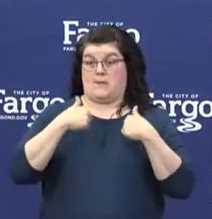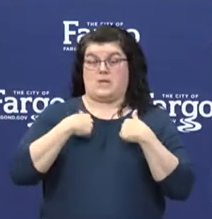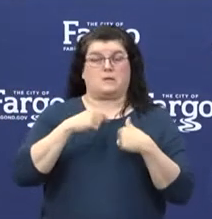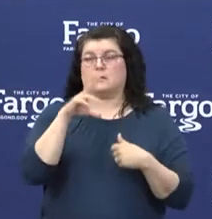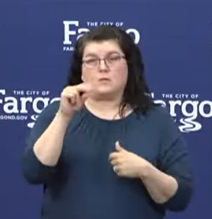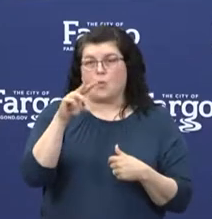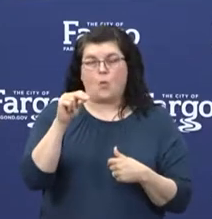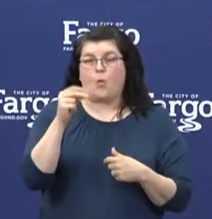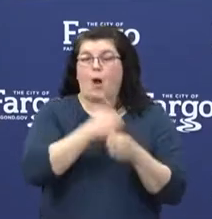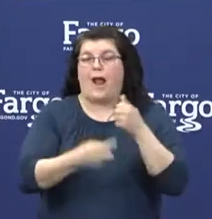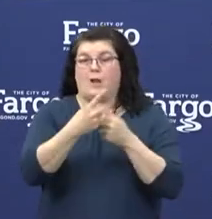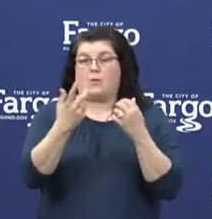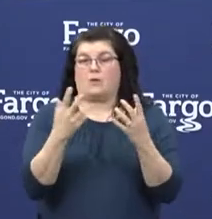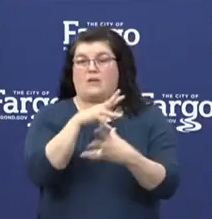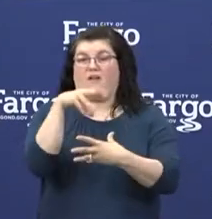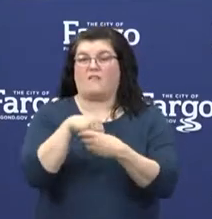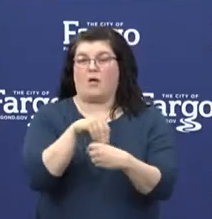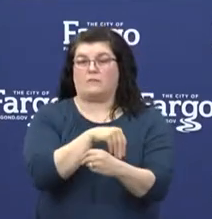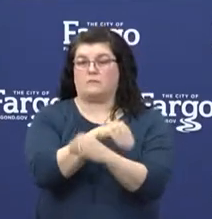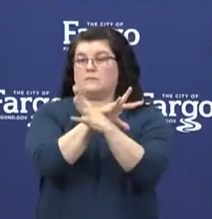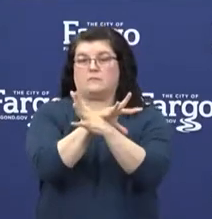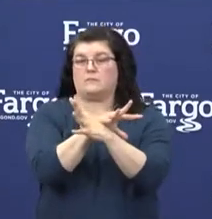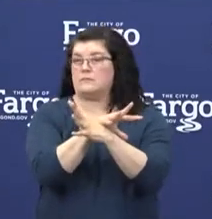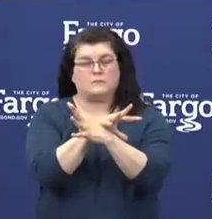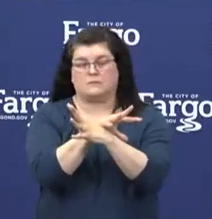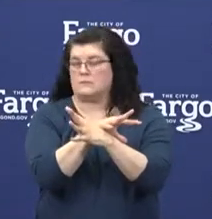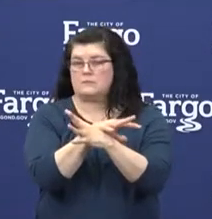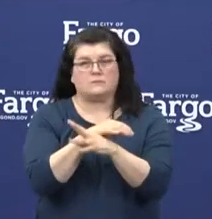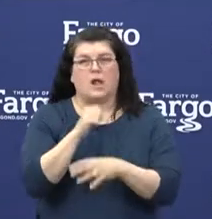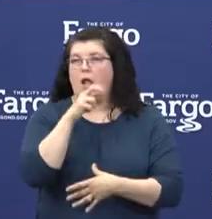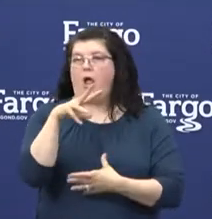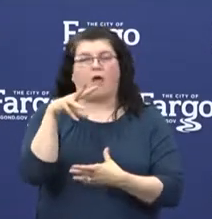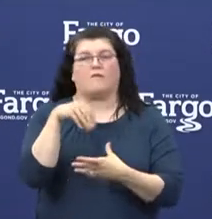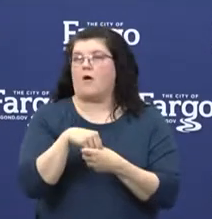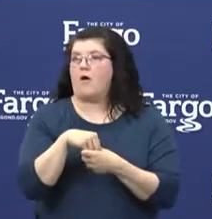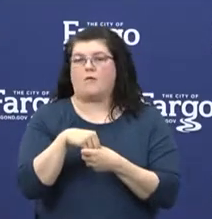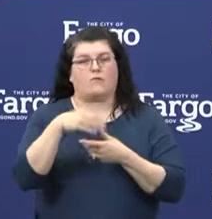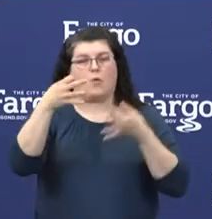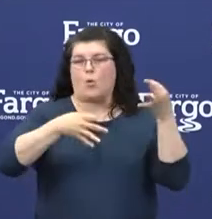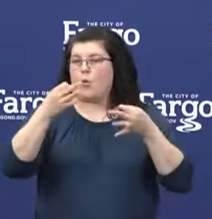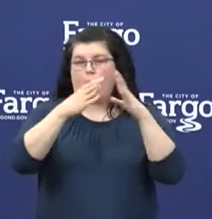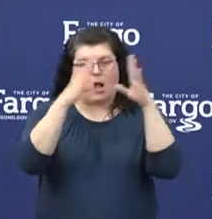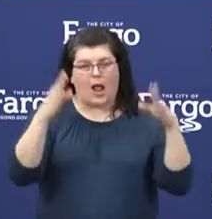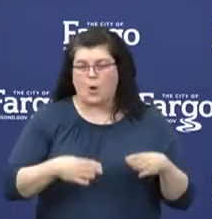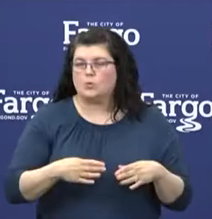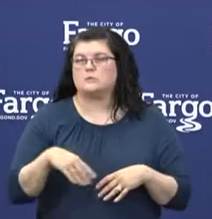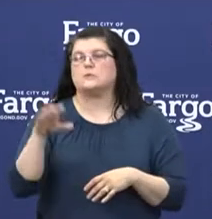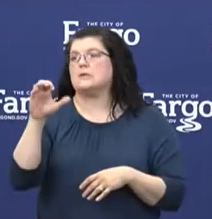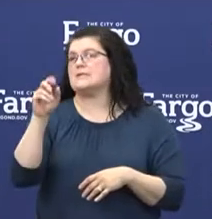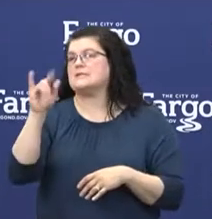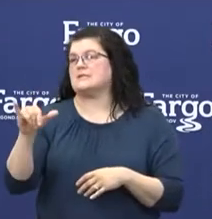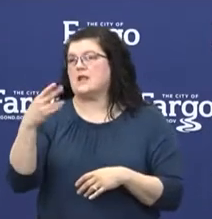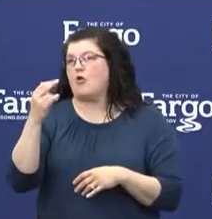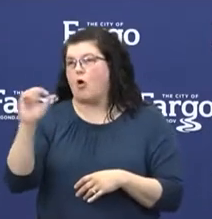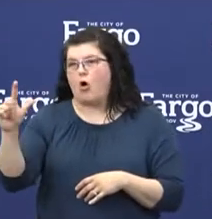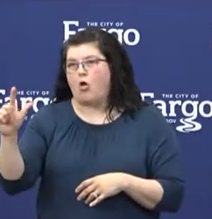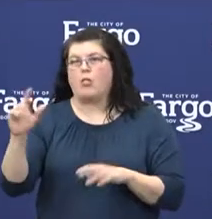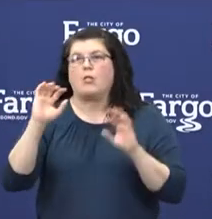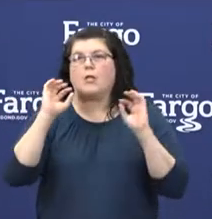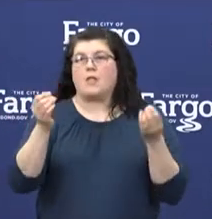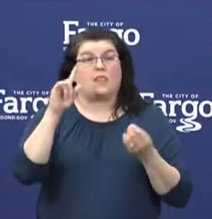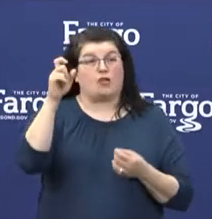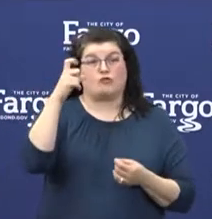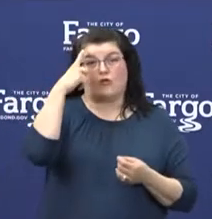anyone on this call. It's not about the courthouses or city halls. Government has never had the power to stop this.